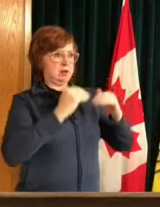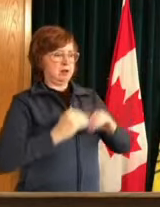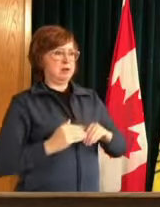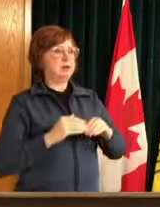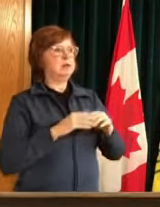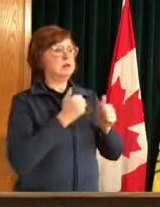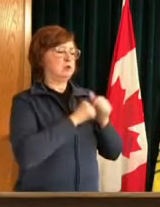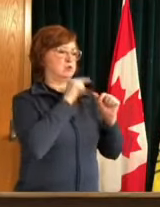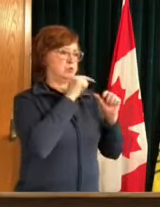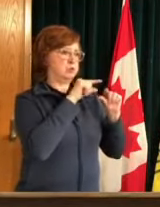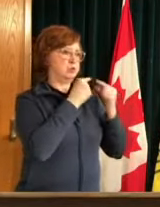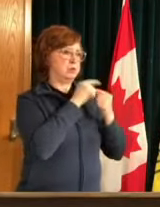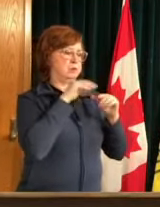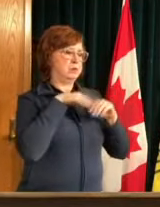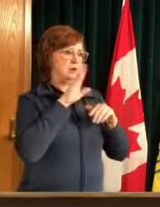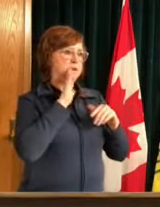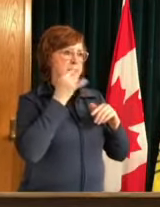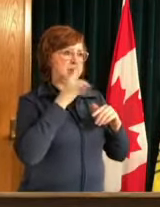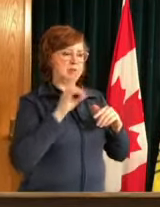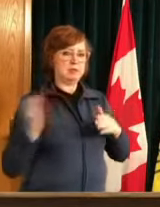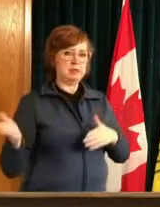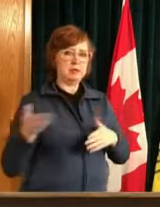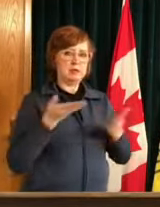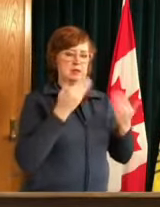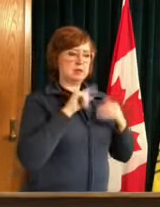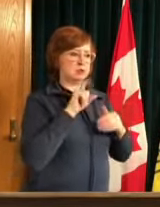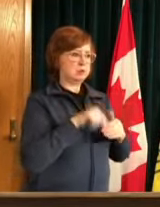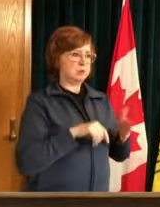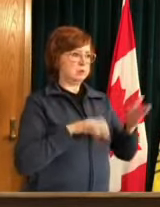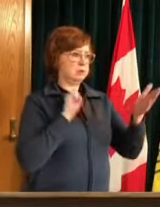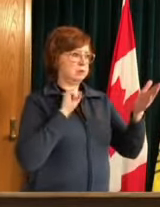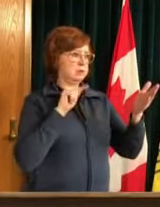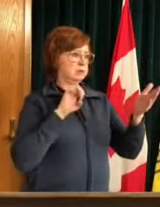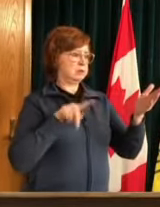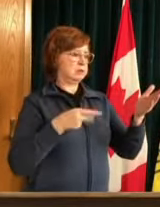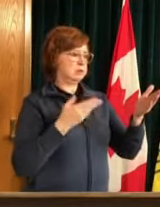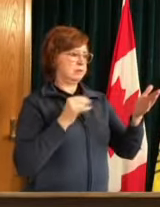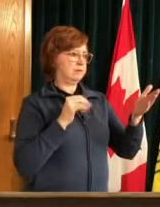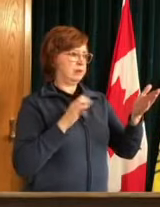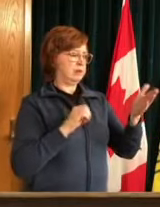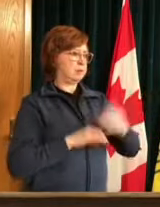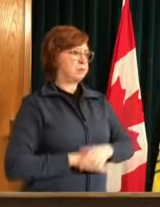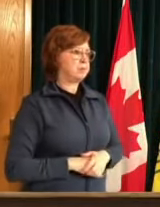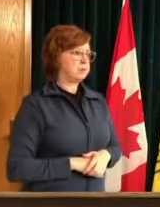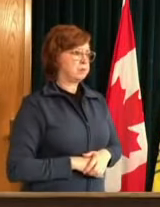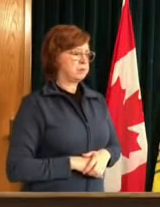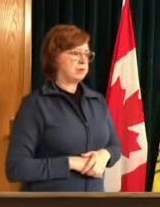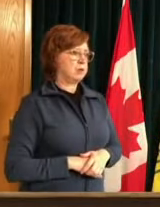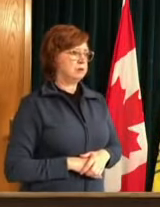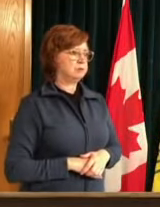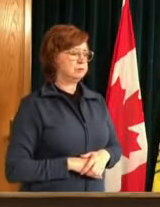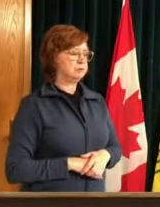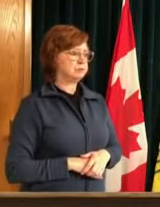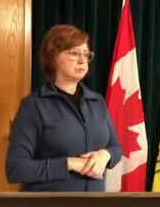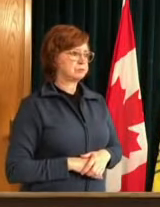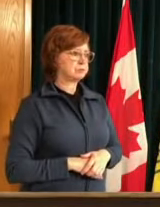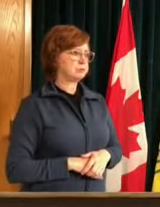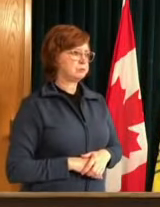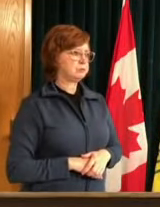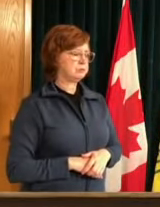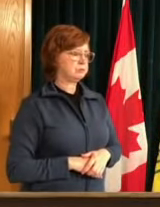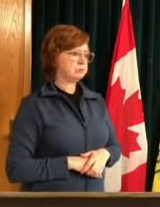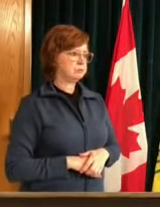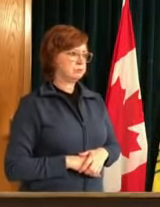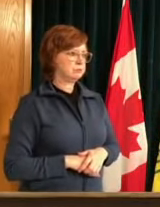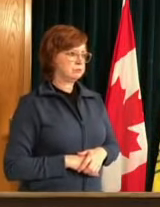everyone we'll take another question in the room stephanie yes um just a little bit more on that point with the delay that we're seeing